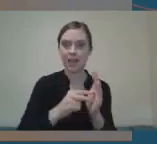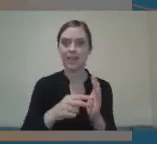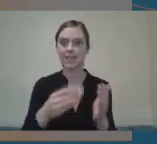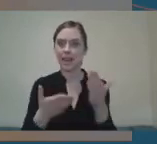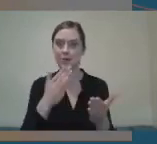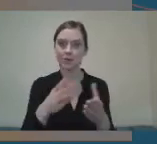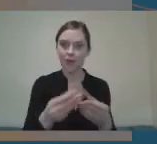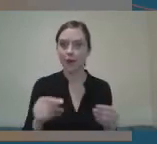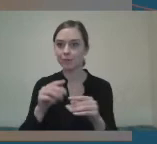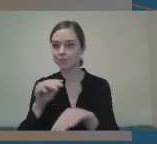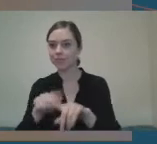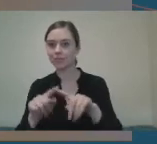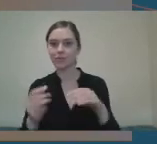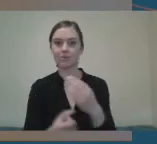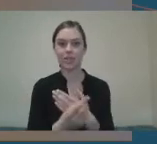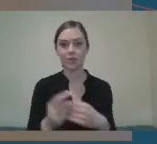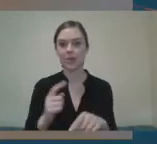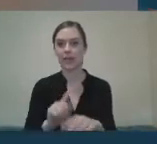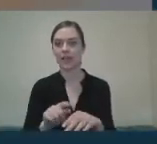levels of physical activity, which is really important.